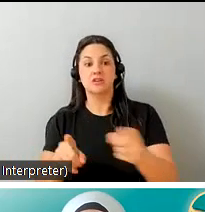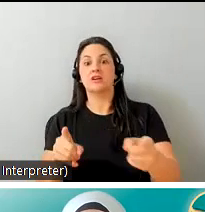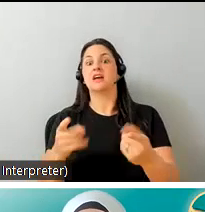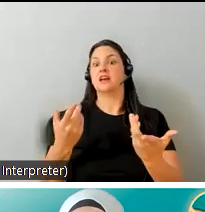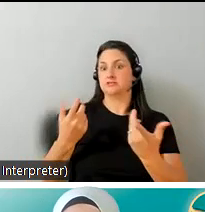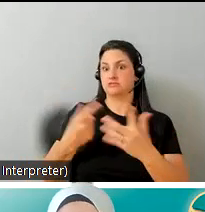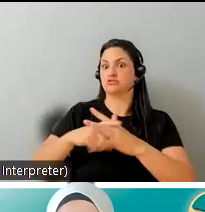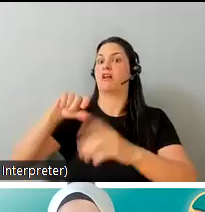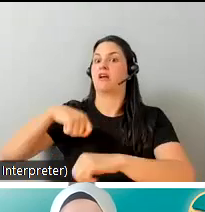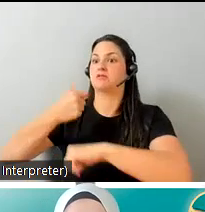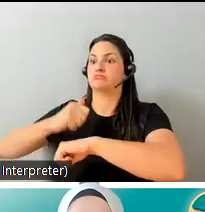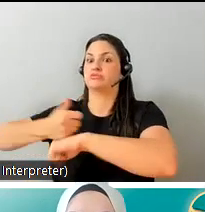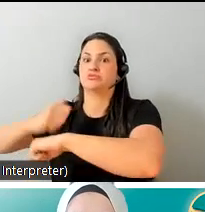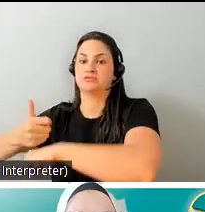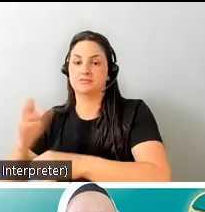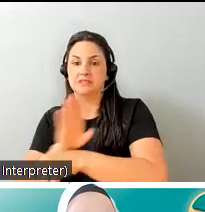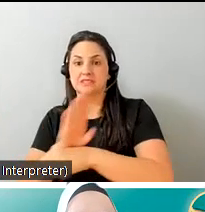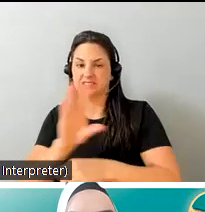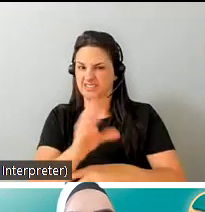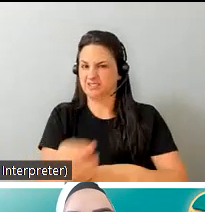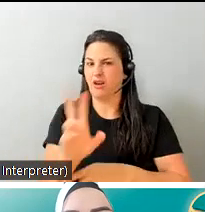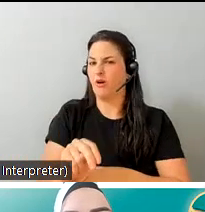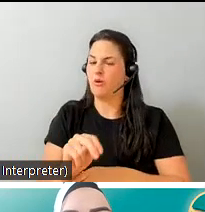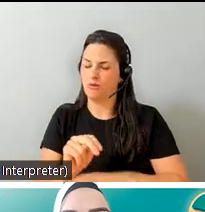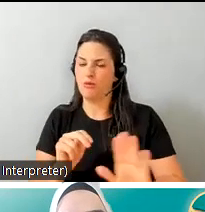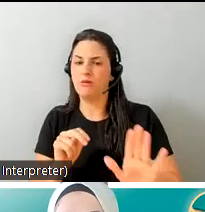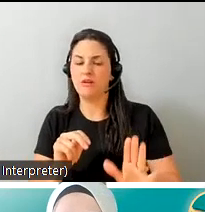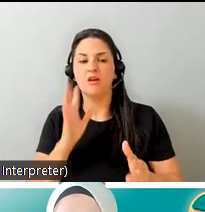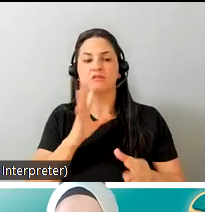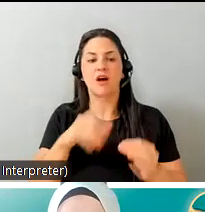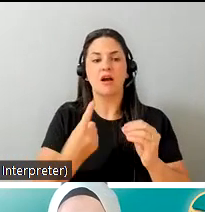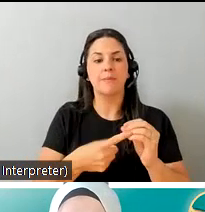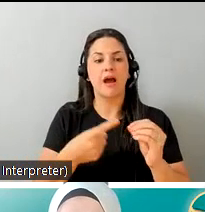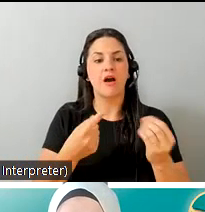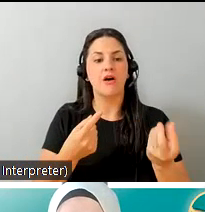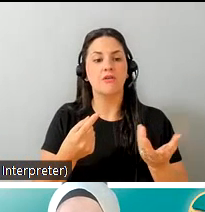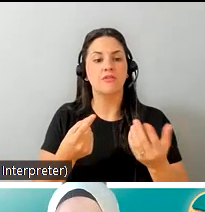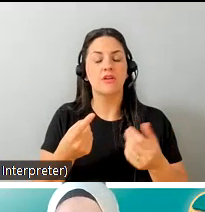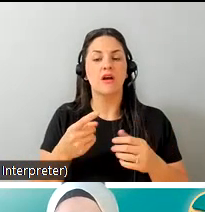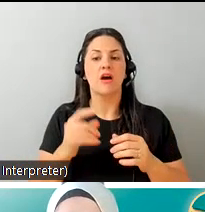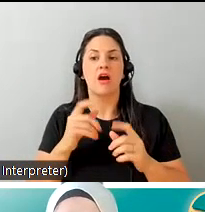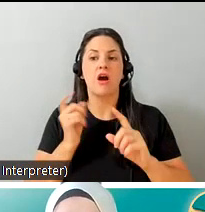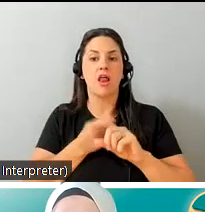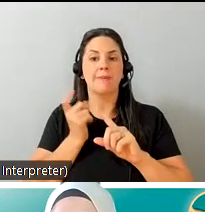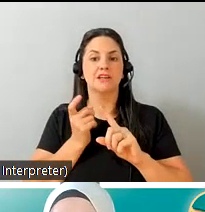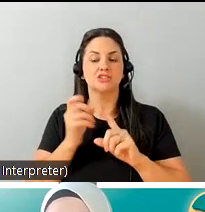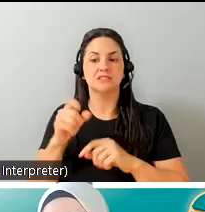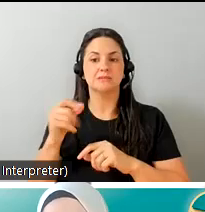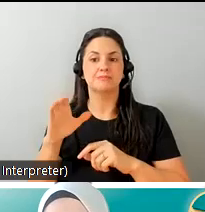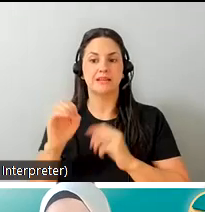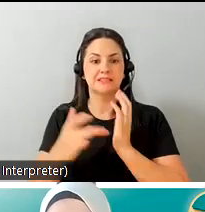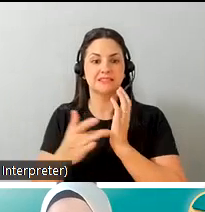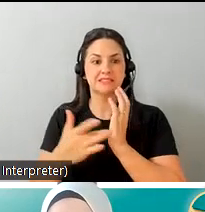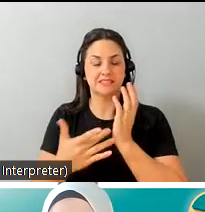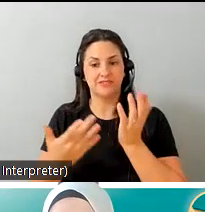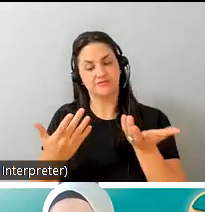field with his own ventures he will speak about the trending home automation space in assistive tech and its impact on